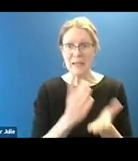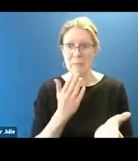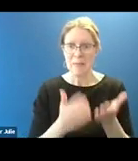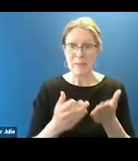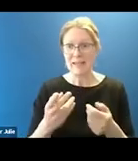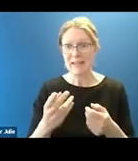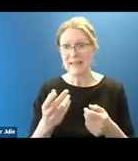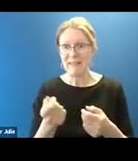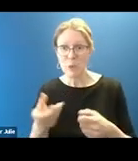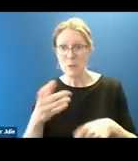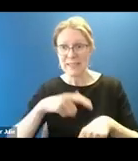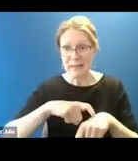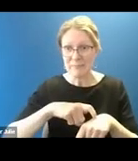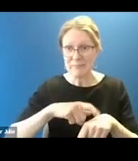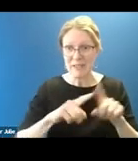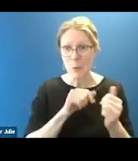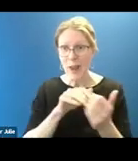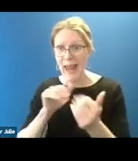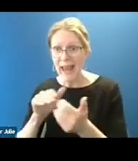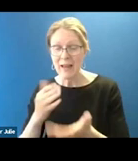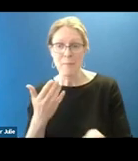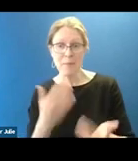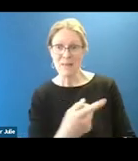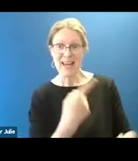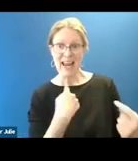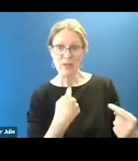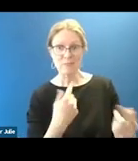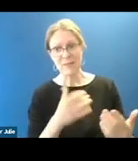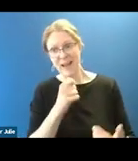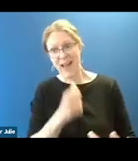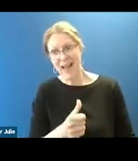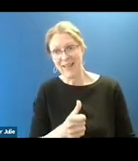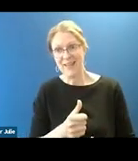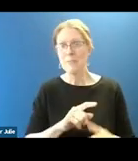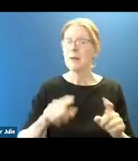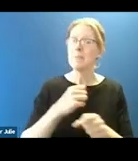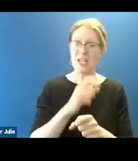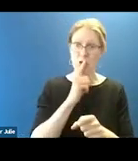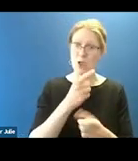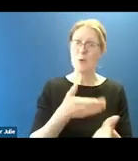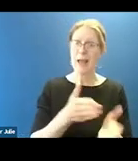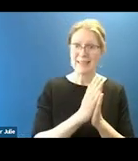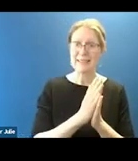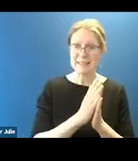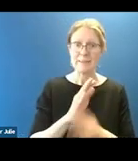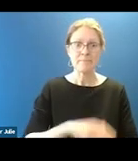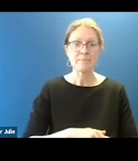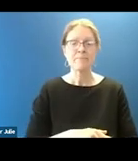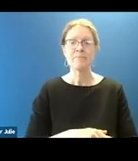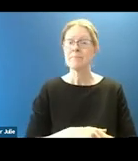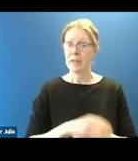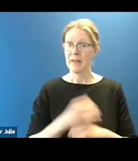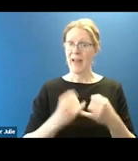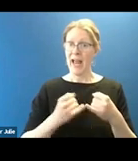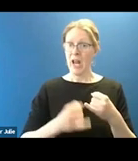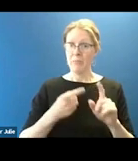a couple of different ways. You might get an answer. You might not get an answer. But make sure we ask that. And then, finally, report back about